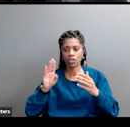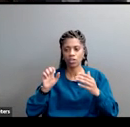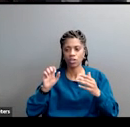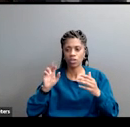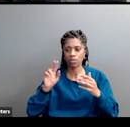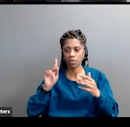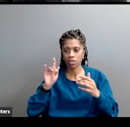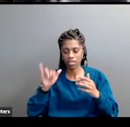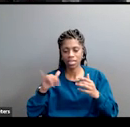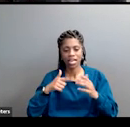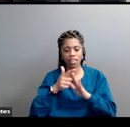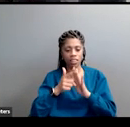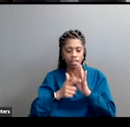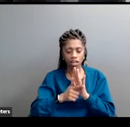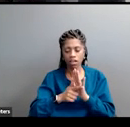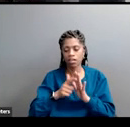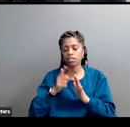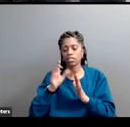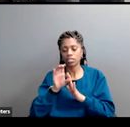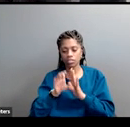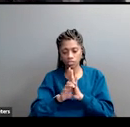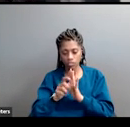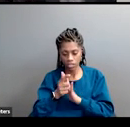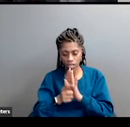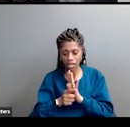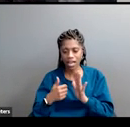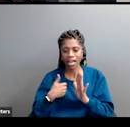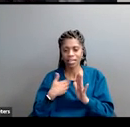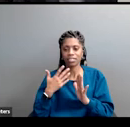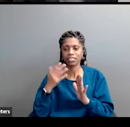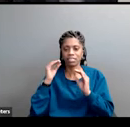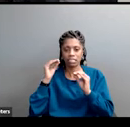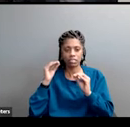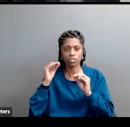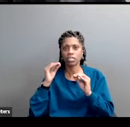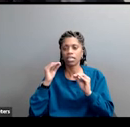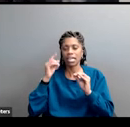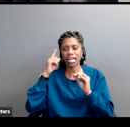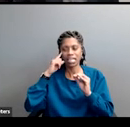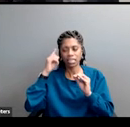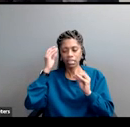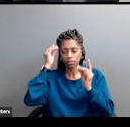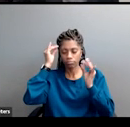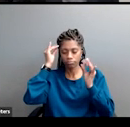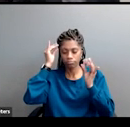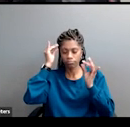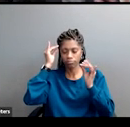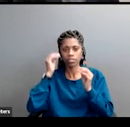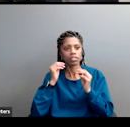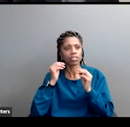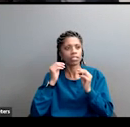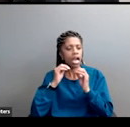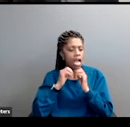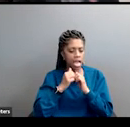in American law. teach constitutional law. teach critical race theory as a seminar. I've been thinking deeply about how racism works